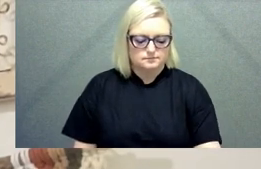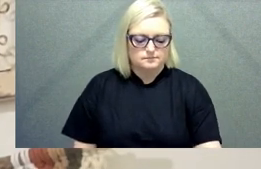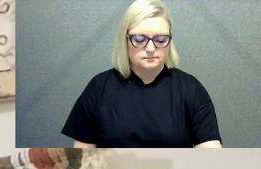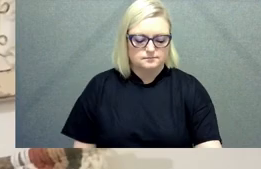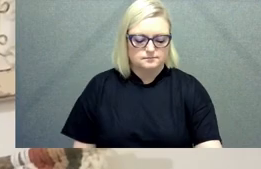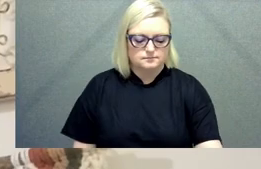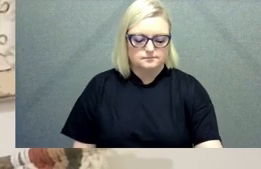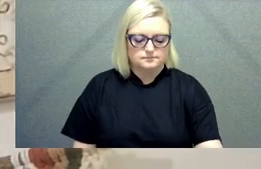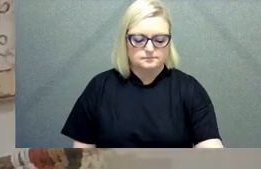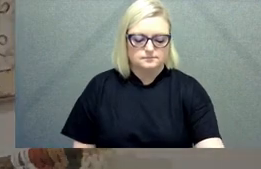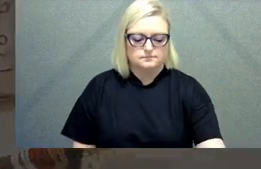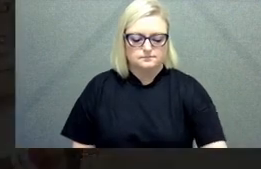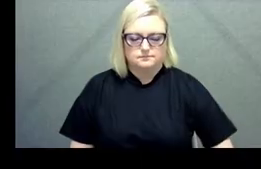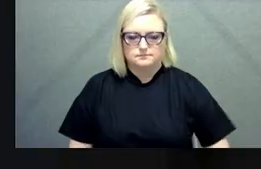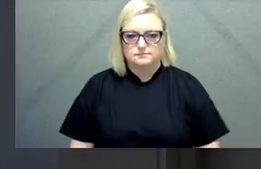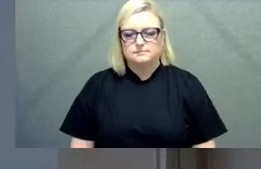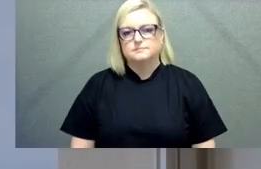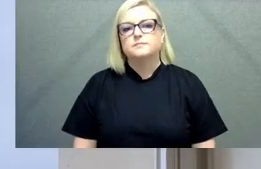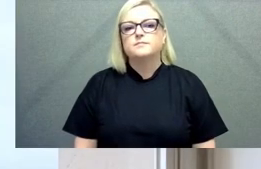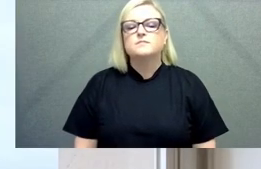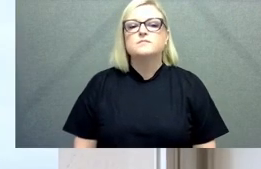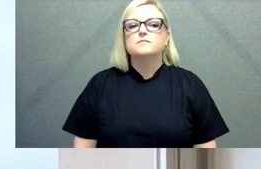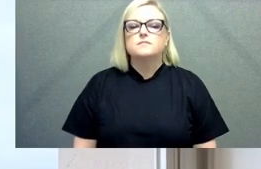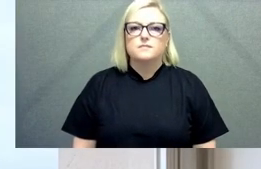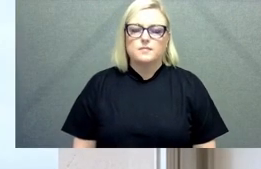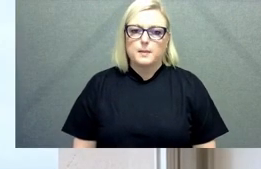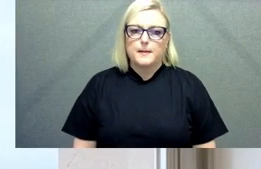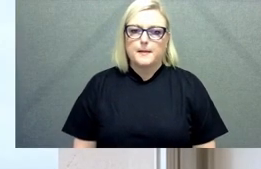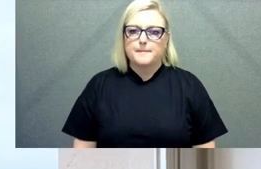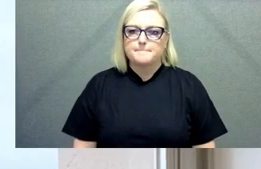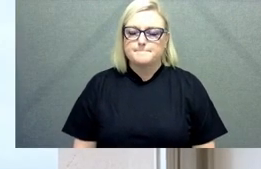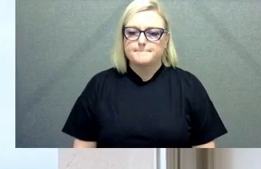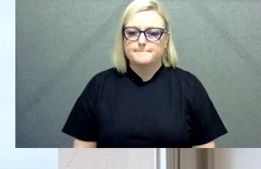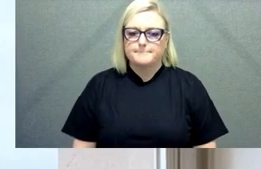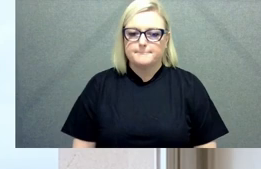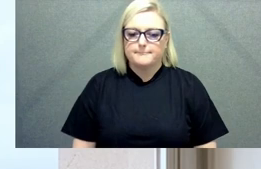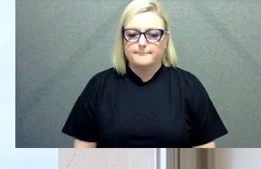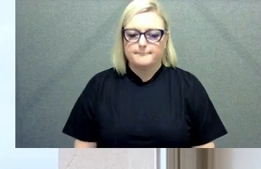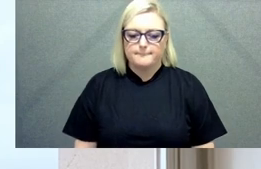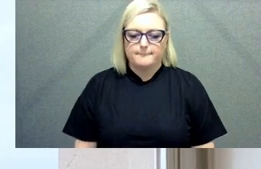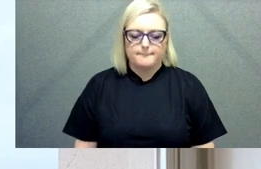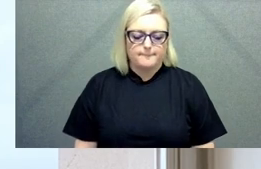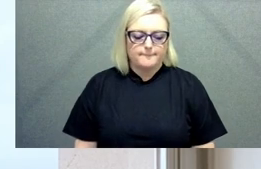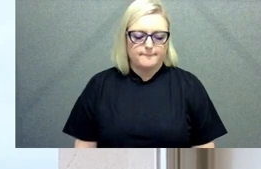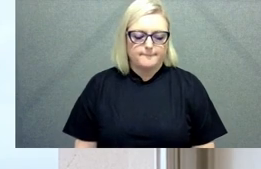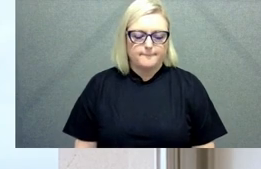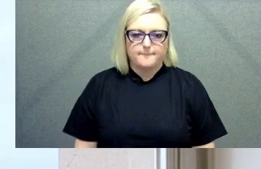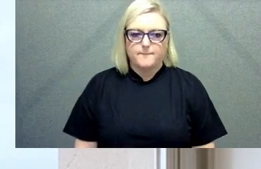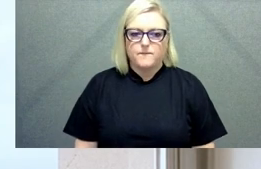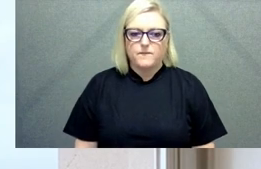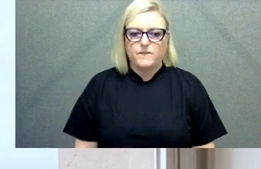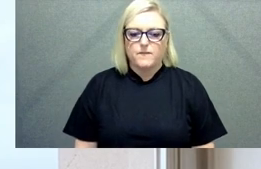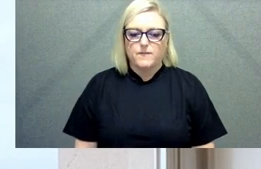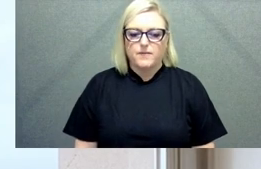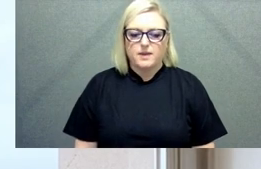that come together the advice that i would give to people is do experience time in other